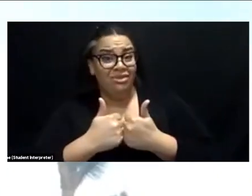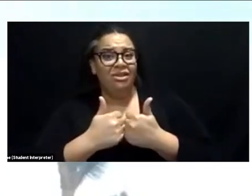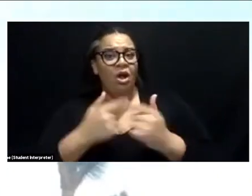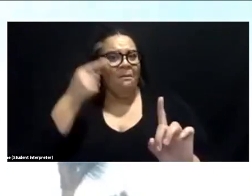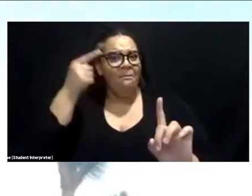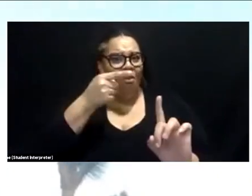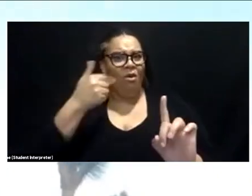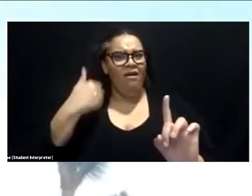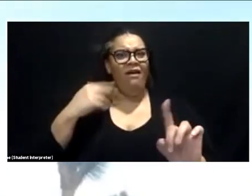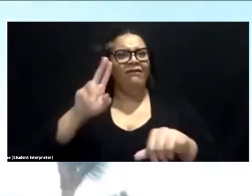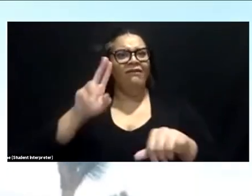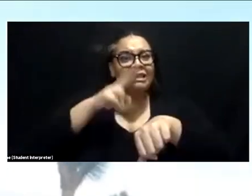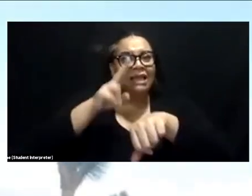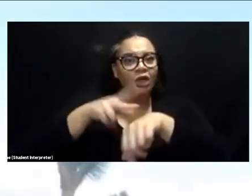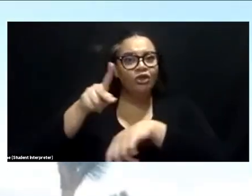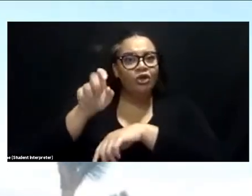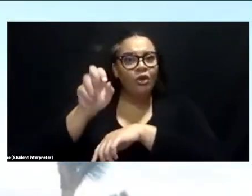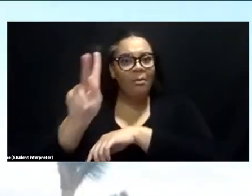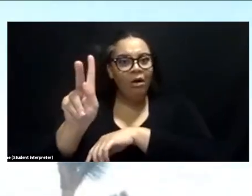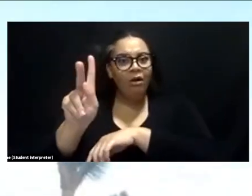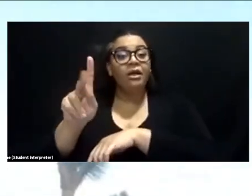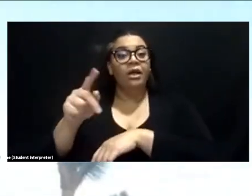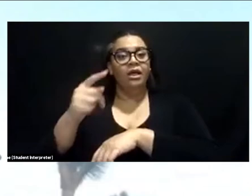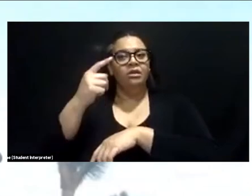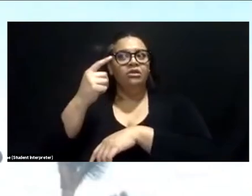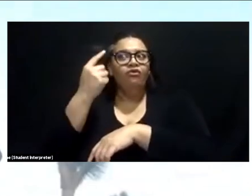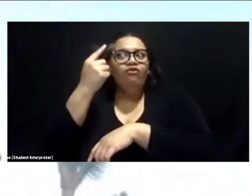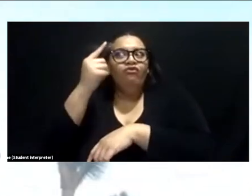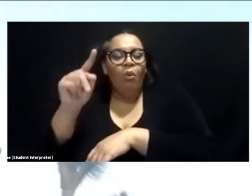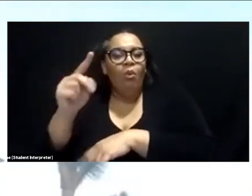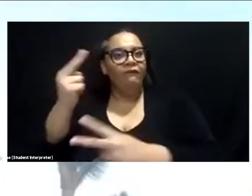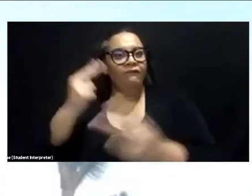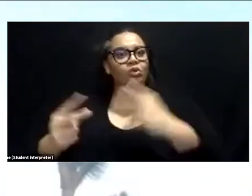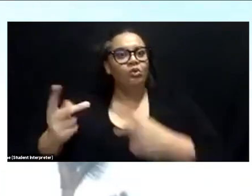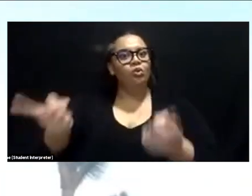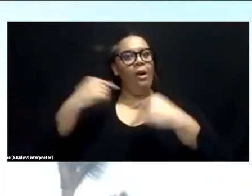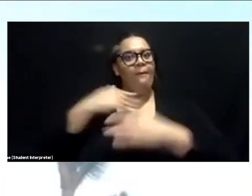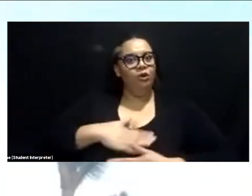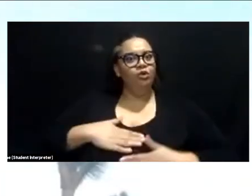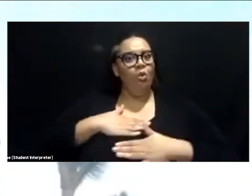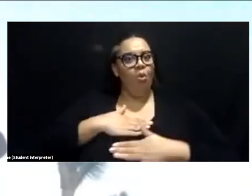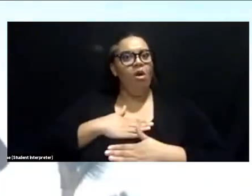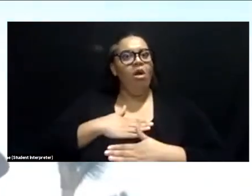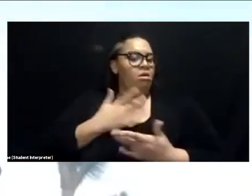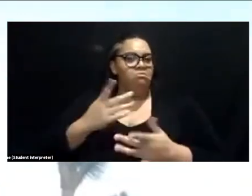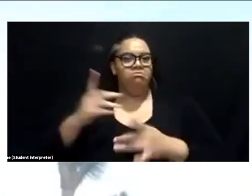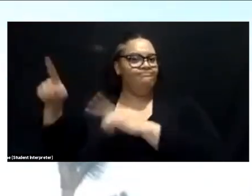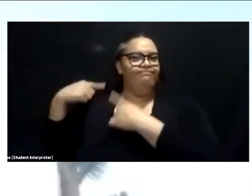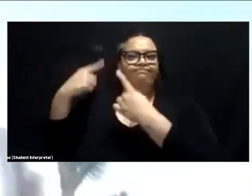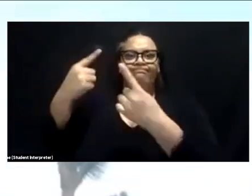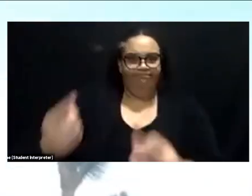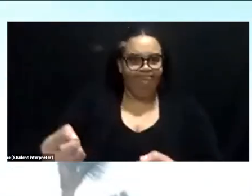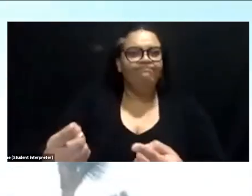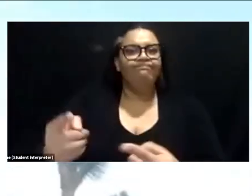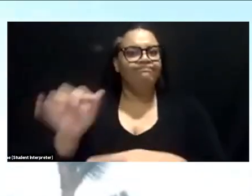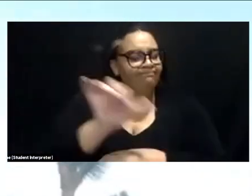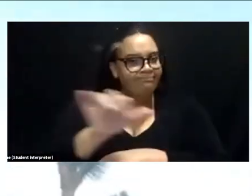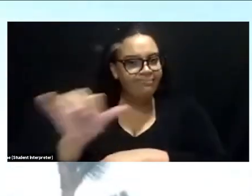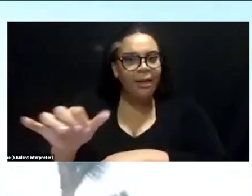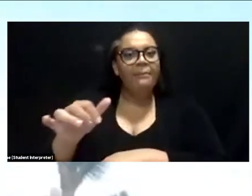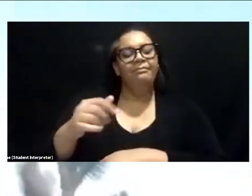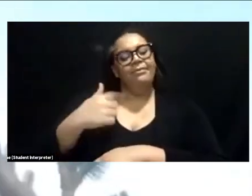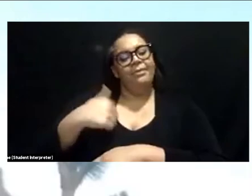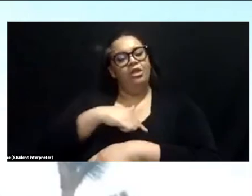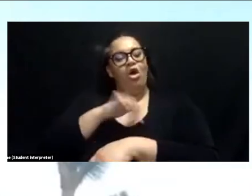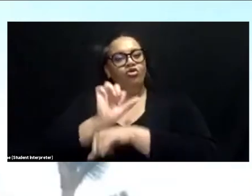national parks is for visitors to be able to enjoy them the way that they've always been. So it's our job to, you know, protect the Joshua